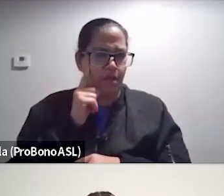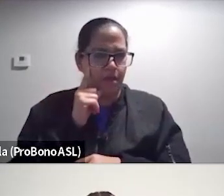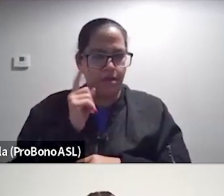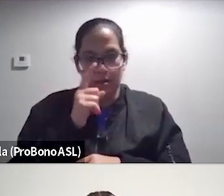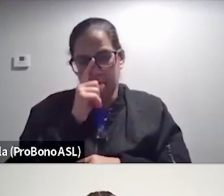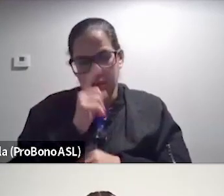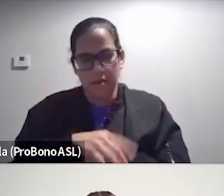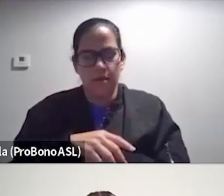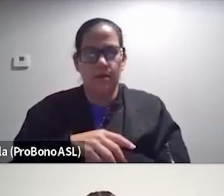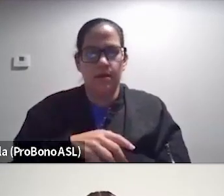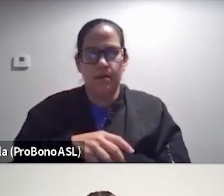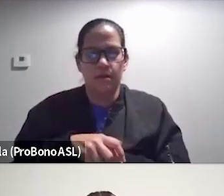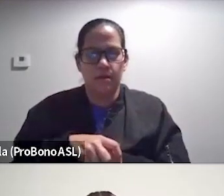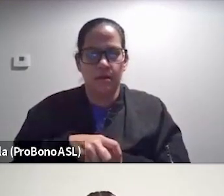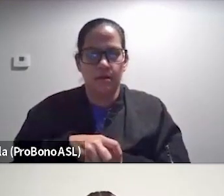Shayna.